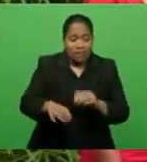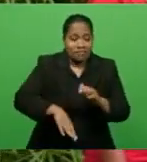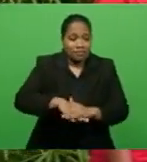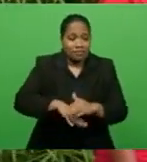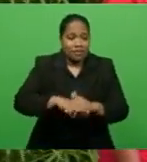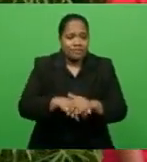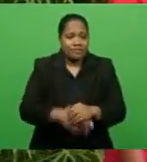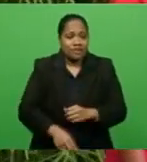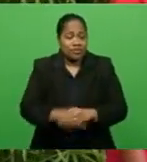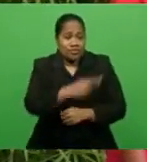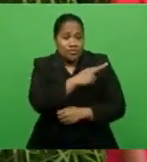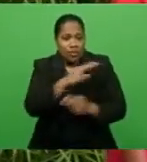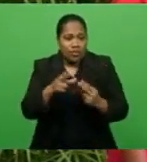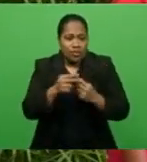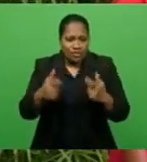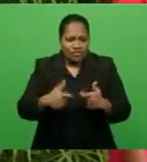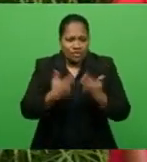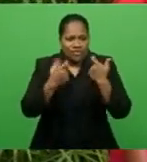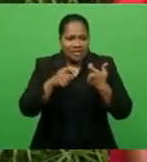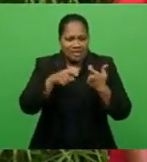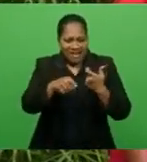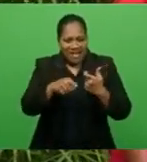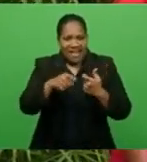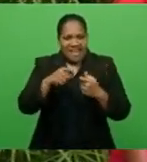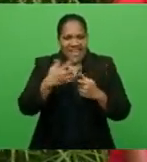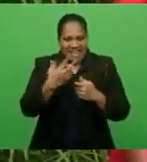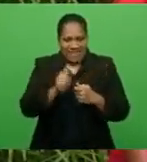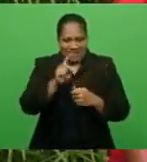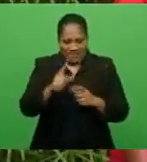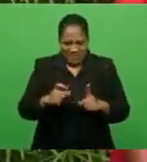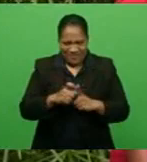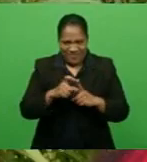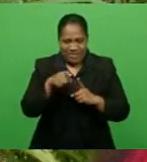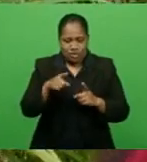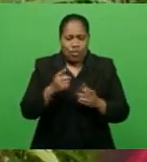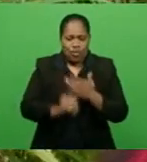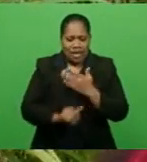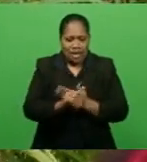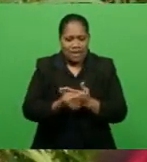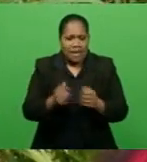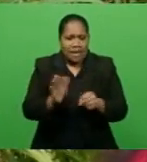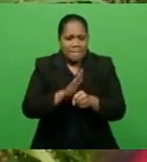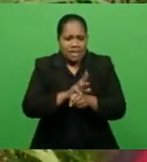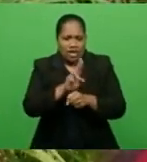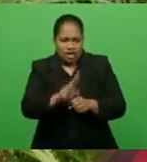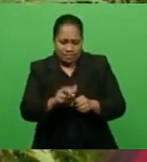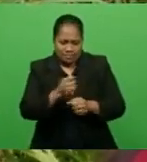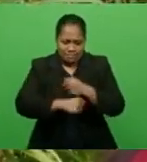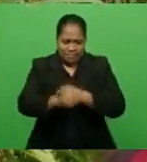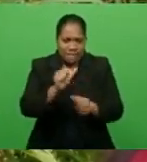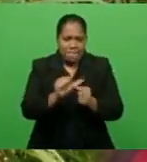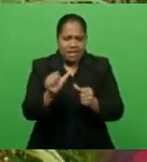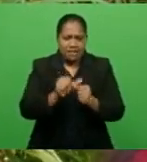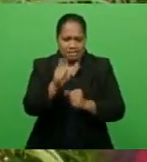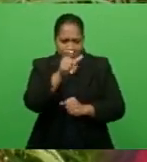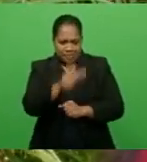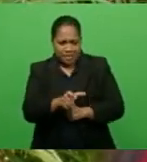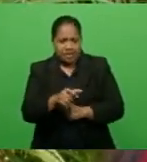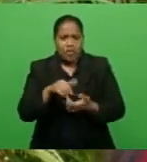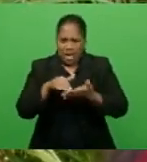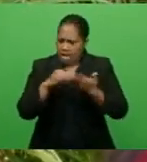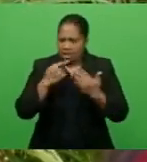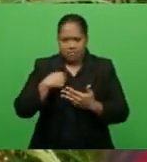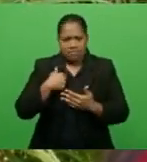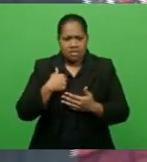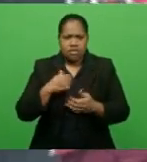challenges, but for the mother of one, this molded her into a better person. By helping players in another way and helped me a lot in making